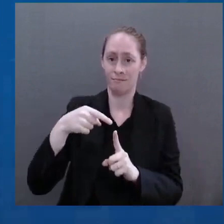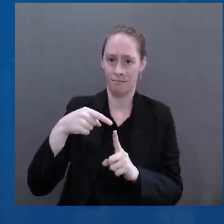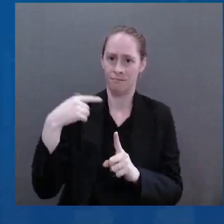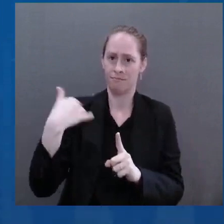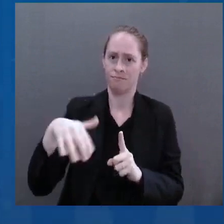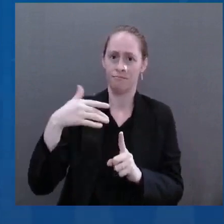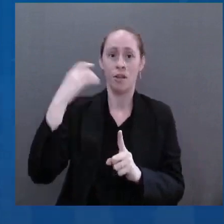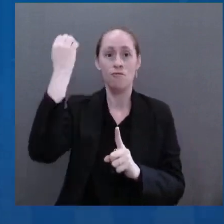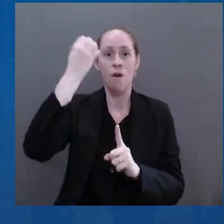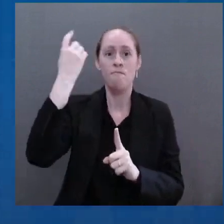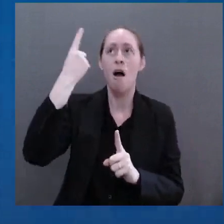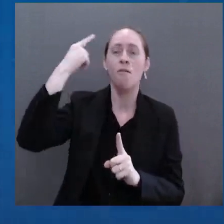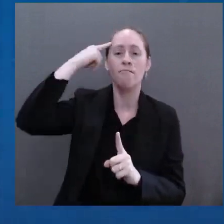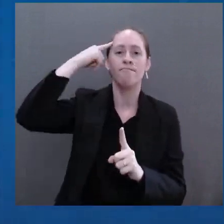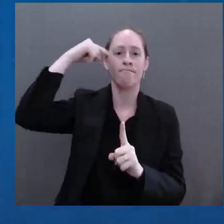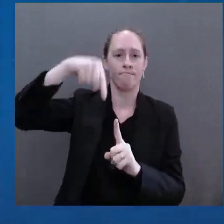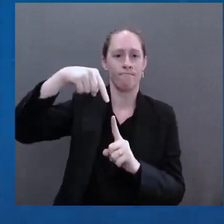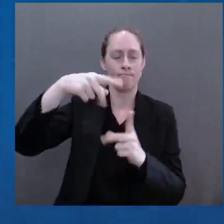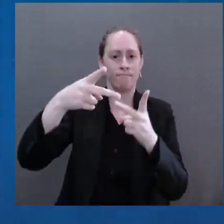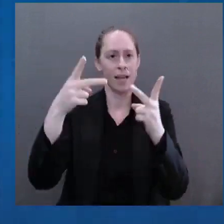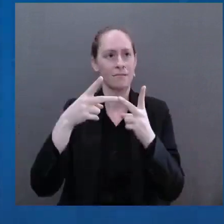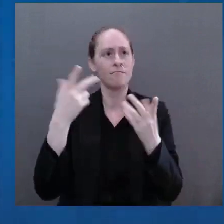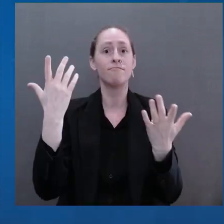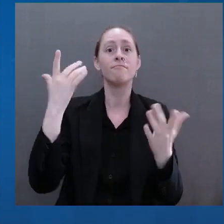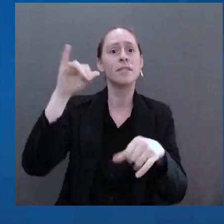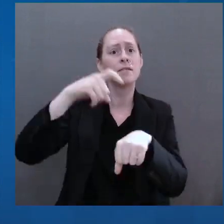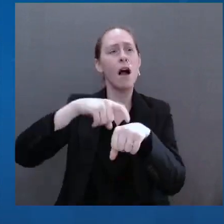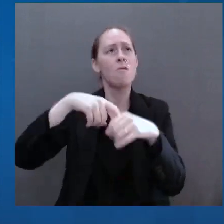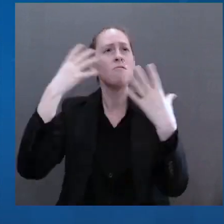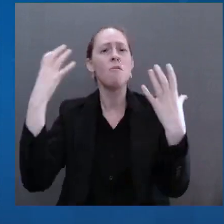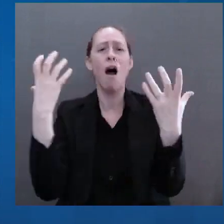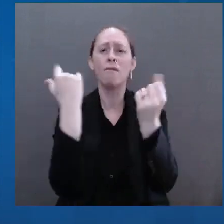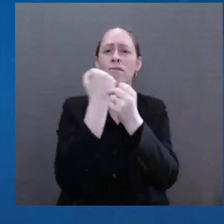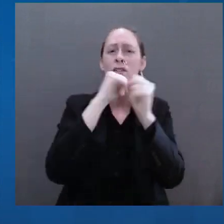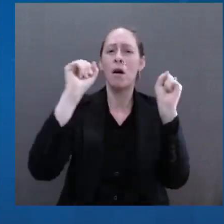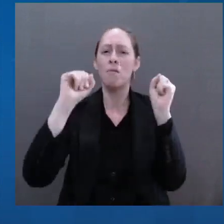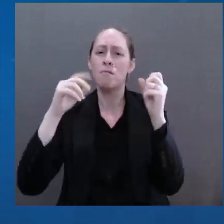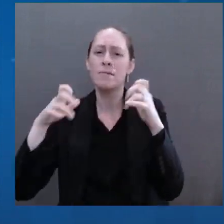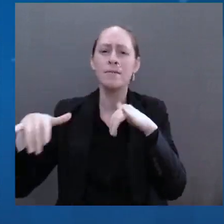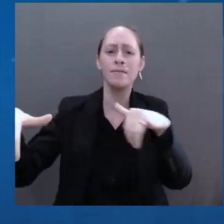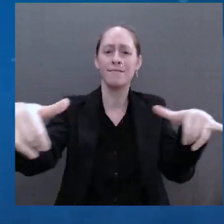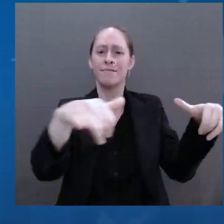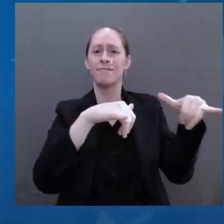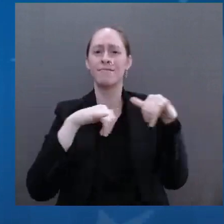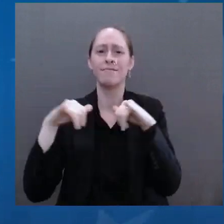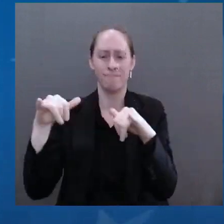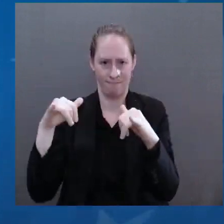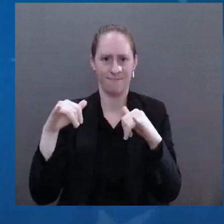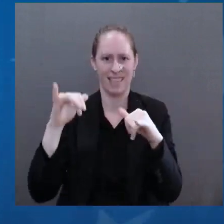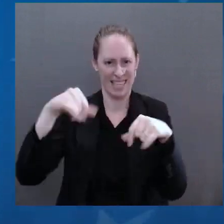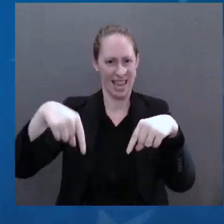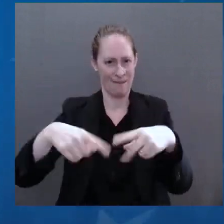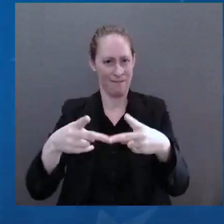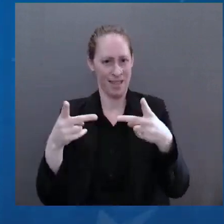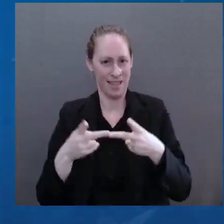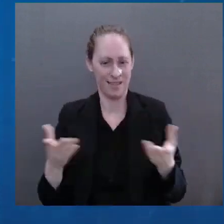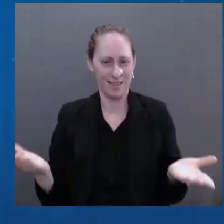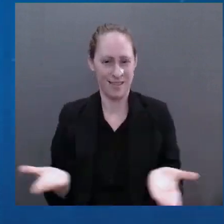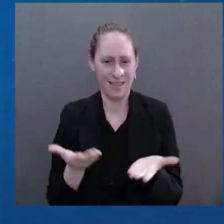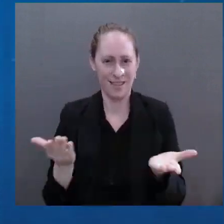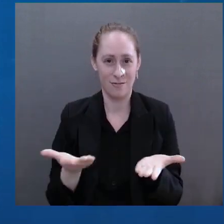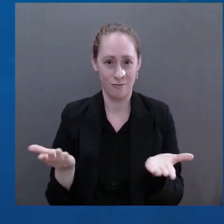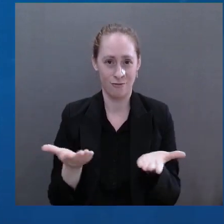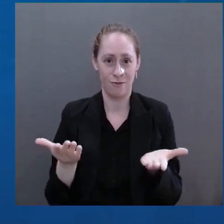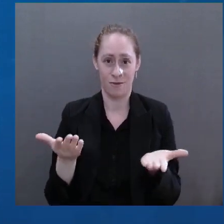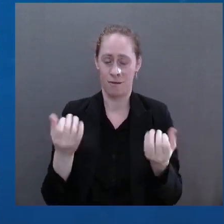Warsaw has stood where liberty has been challenged and liberty has prevailed. In fact, it was here in